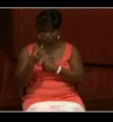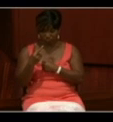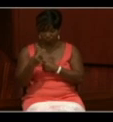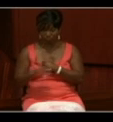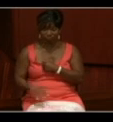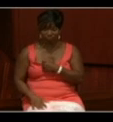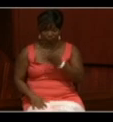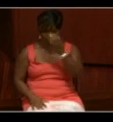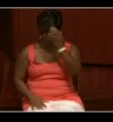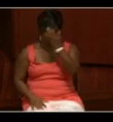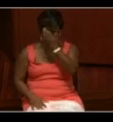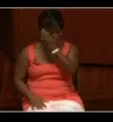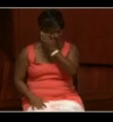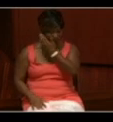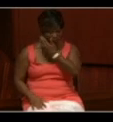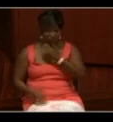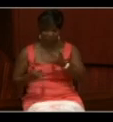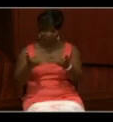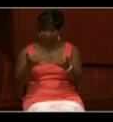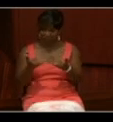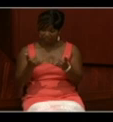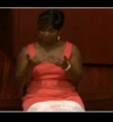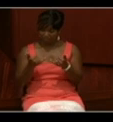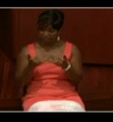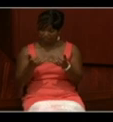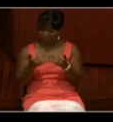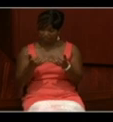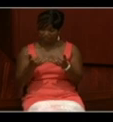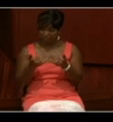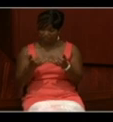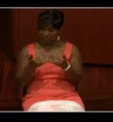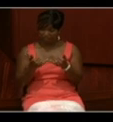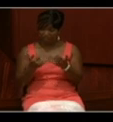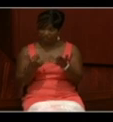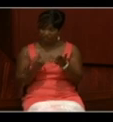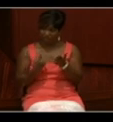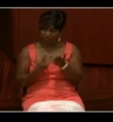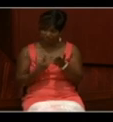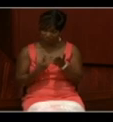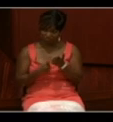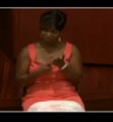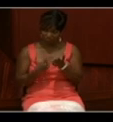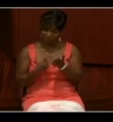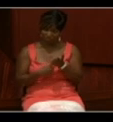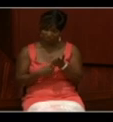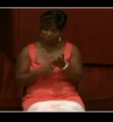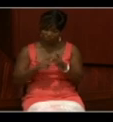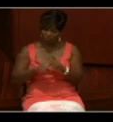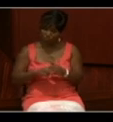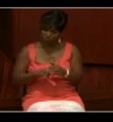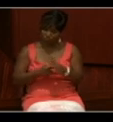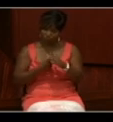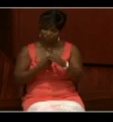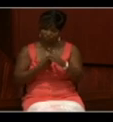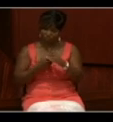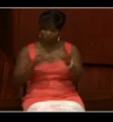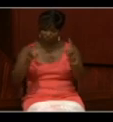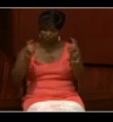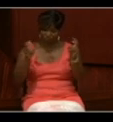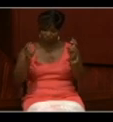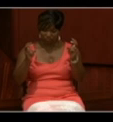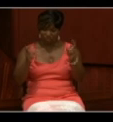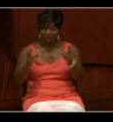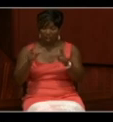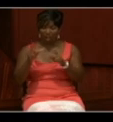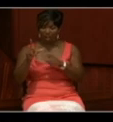Okay. Now I'd like to give a moment and talk about the origin of the term of log book.